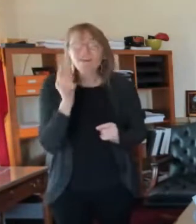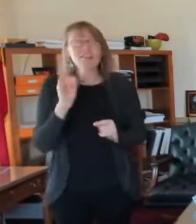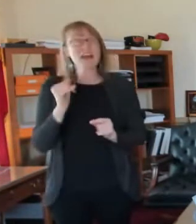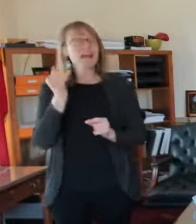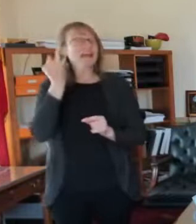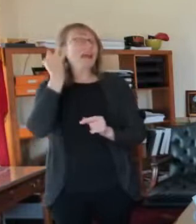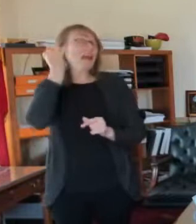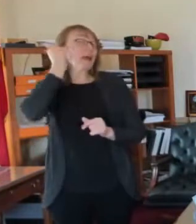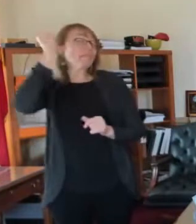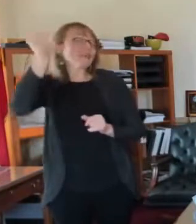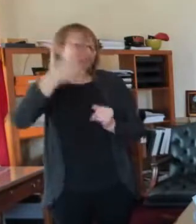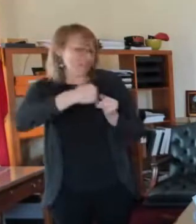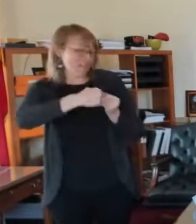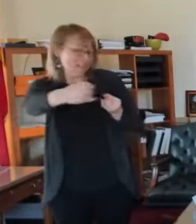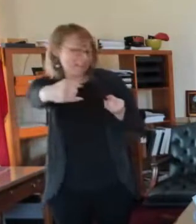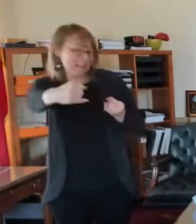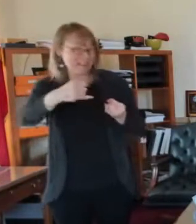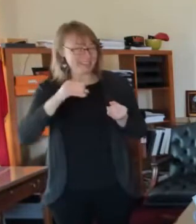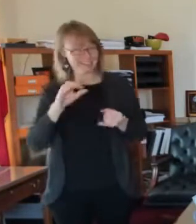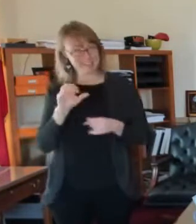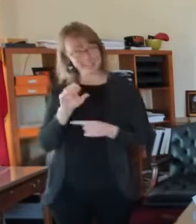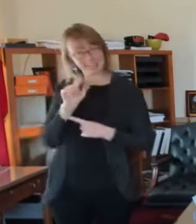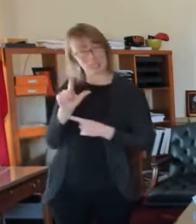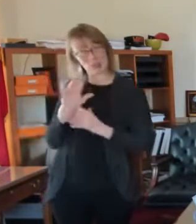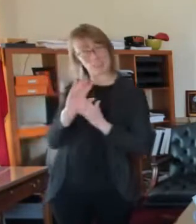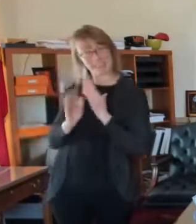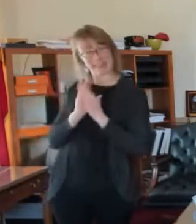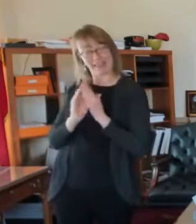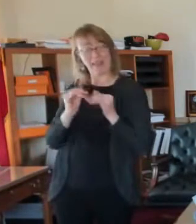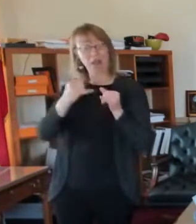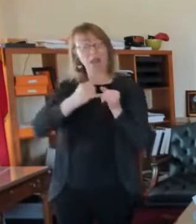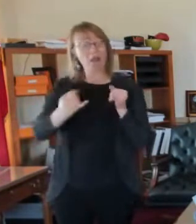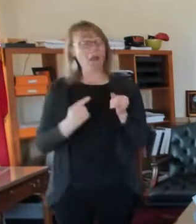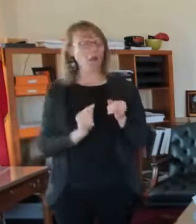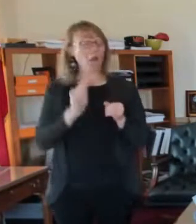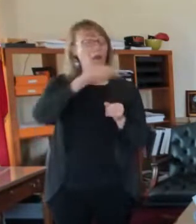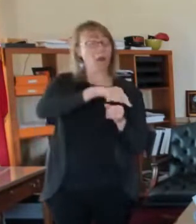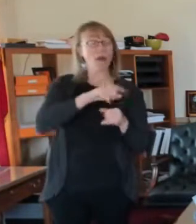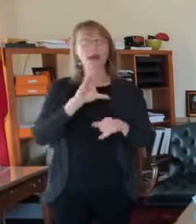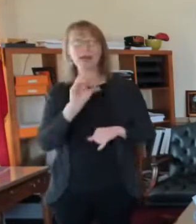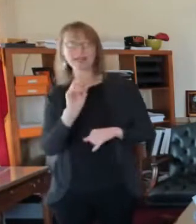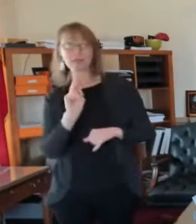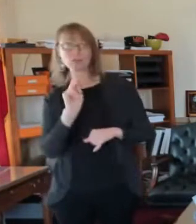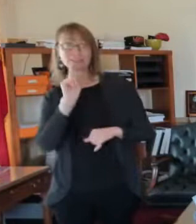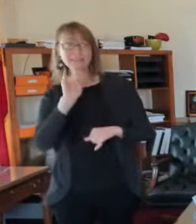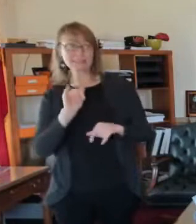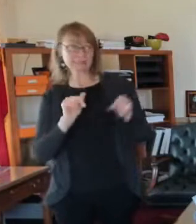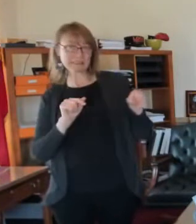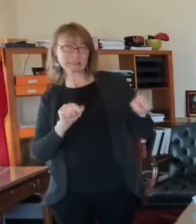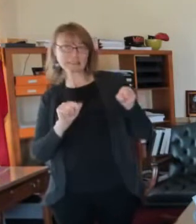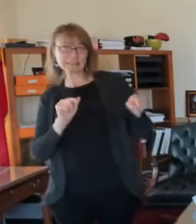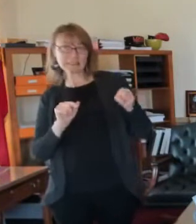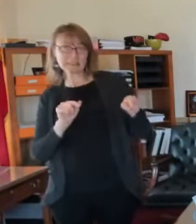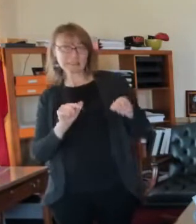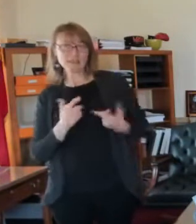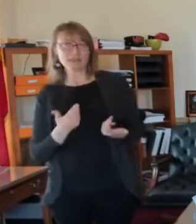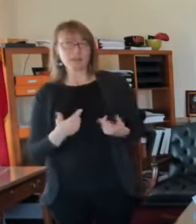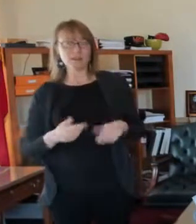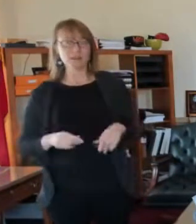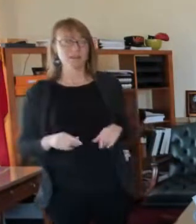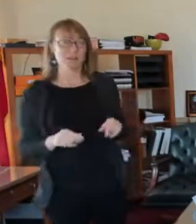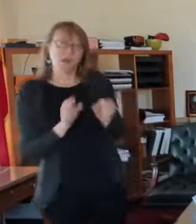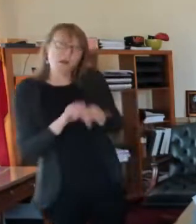when people across the area and throughout the state even began getting serious about wearing their mask,